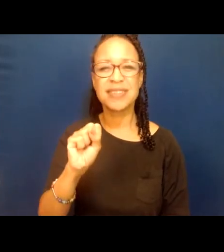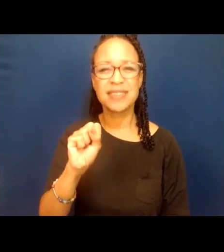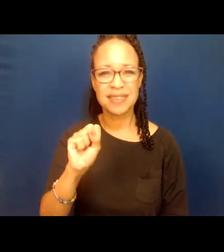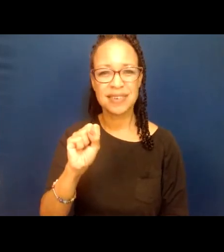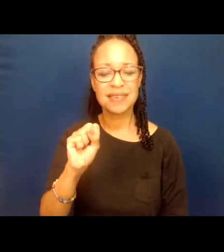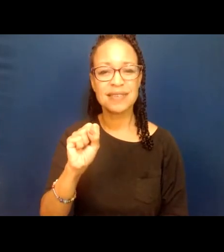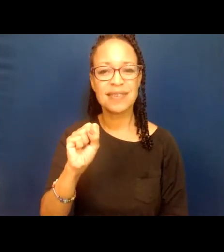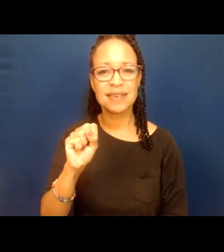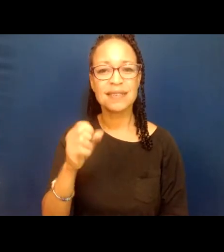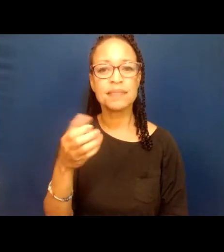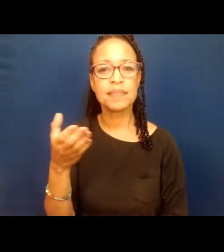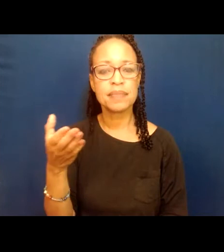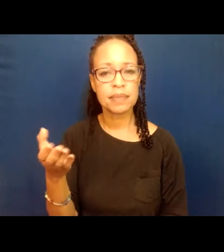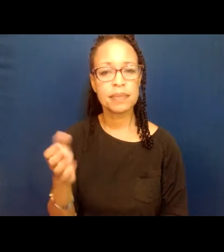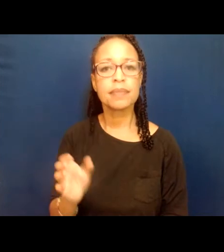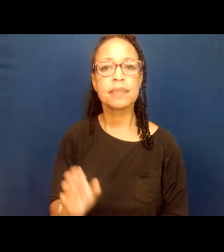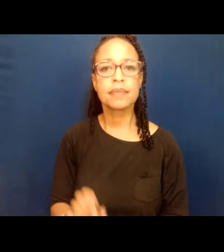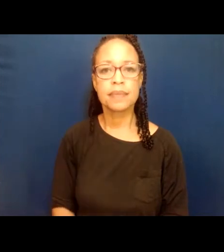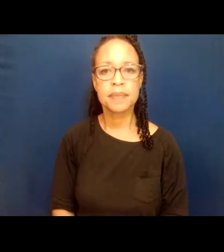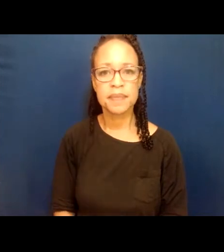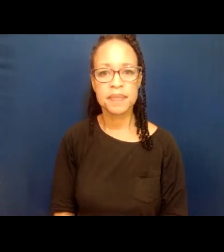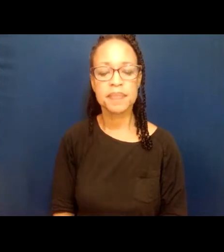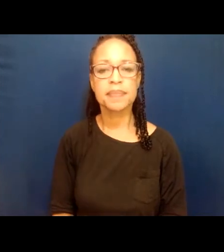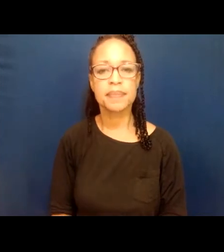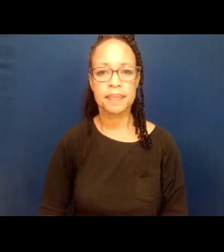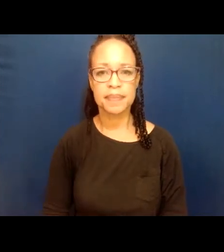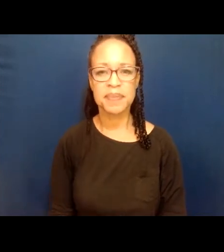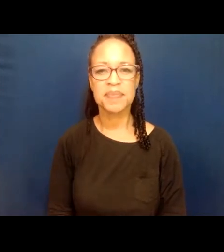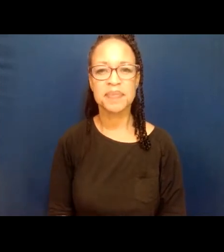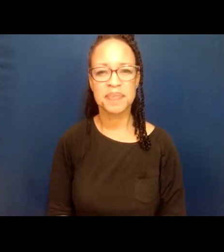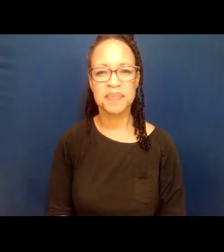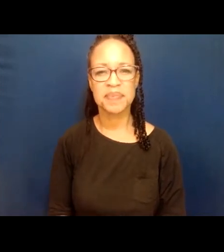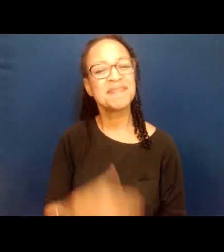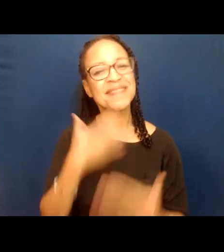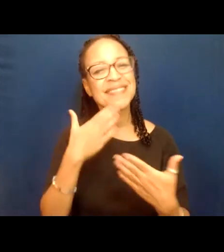Alcala del Caucus del Chicano Latino del Partido Demócrata de California. Muchas gracias.